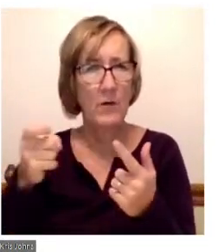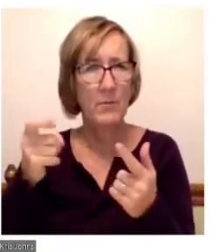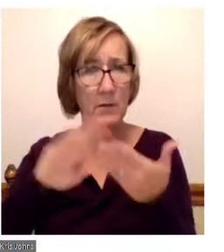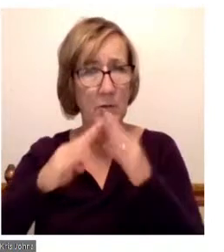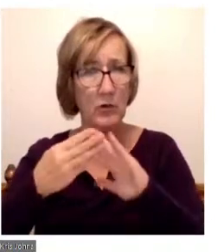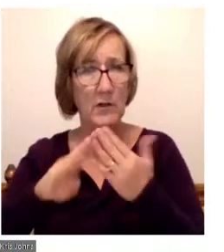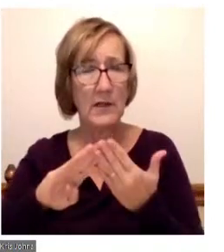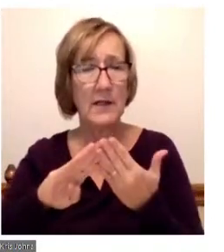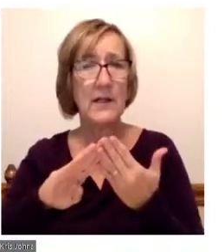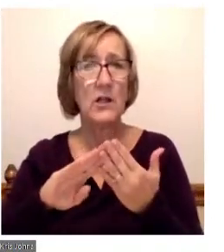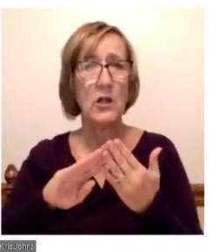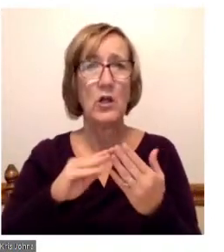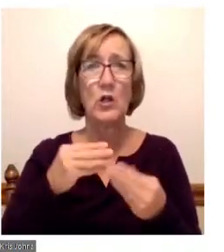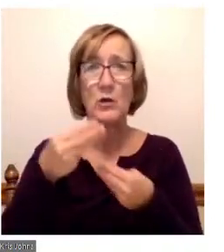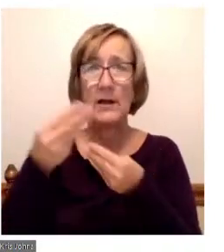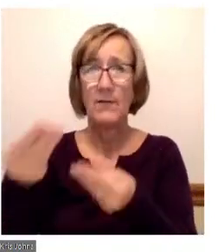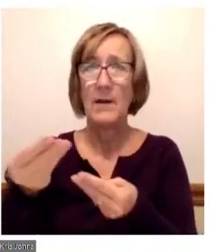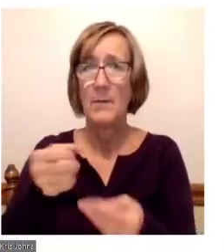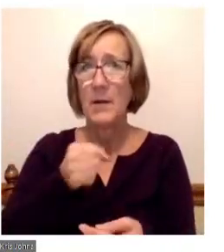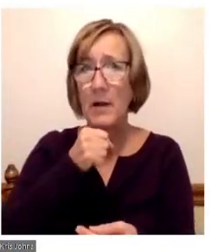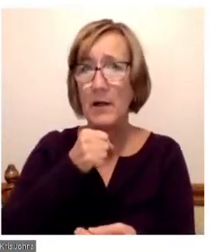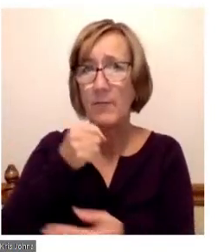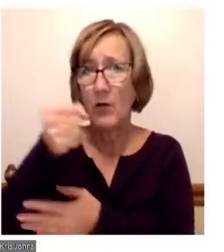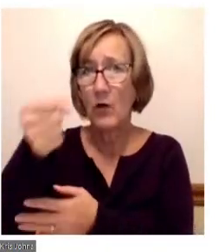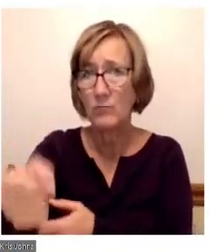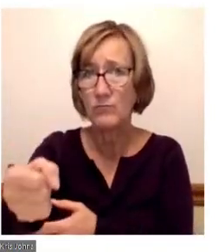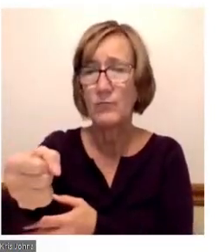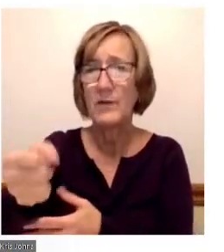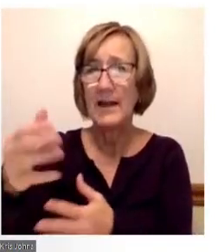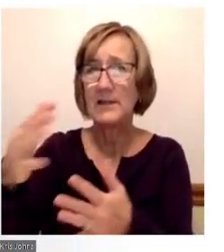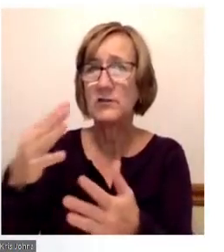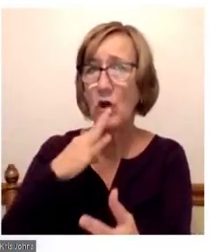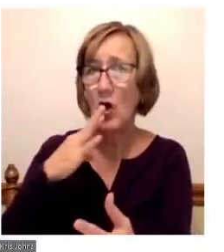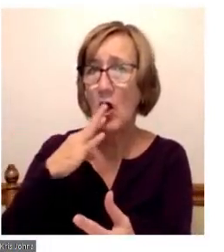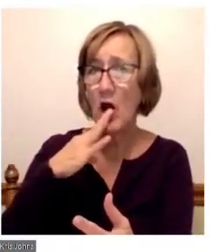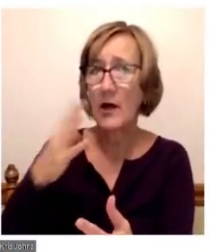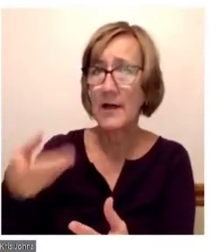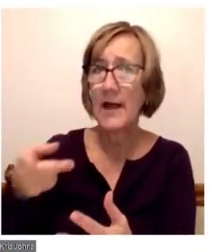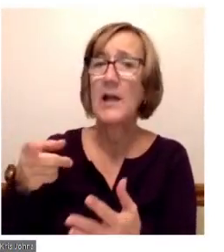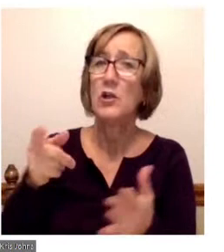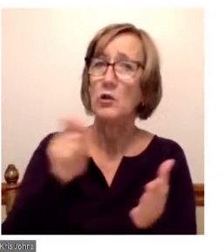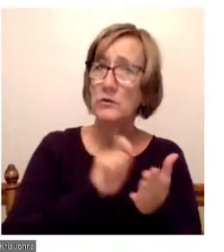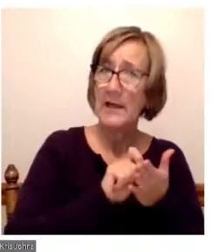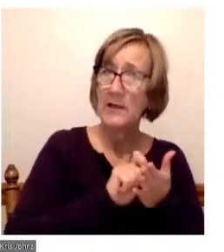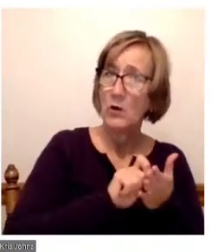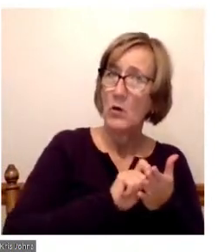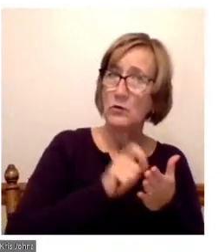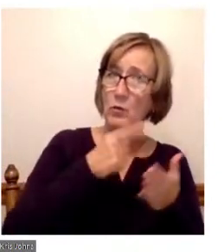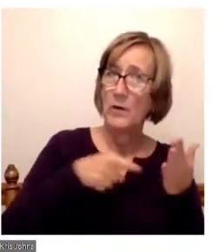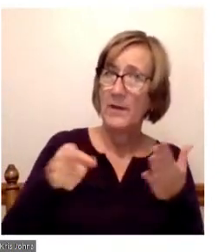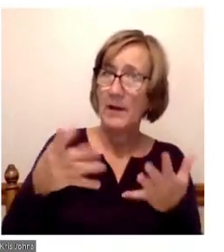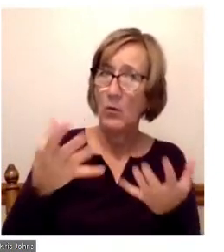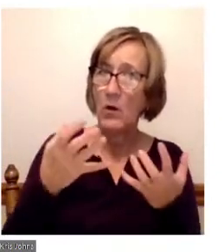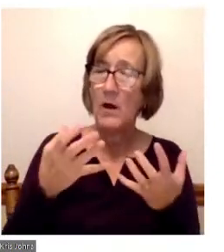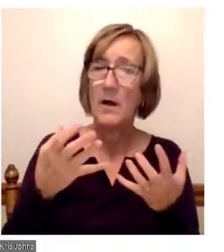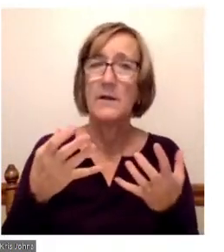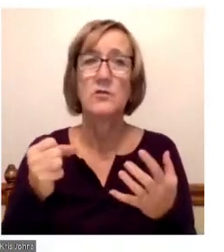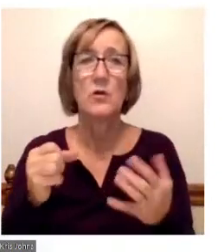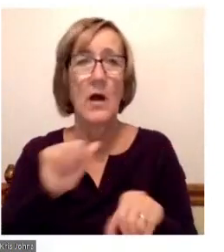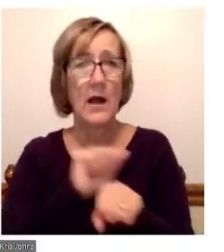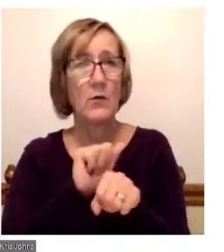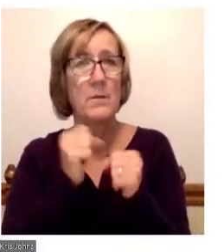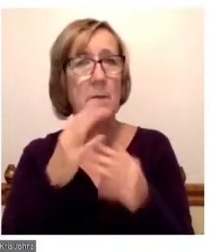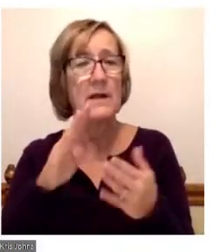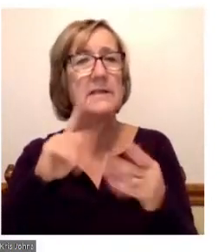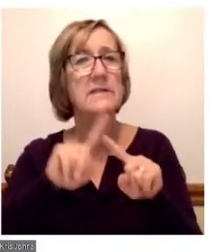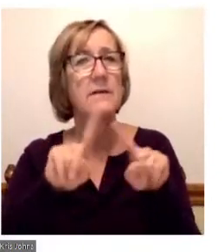ultimately you give them the microphone, you let them talk, you take notes, and you implement what they want. And I work very closely with a number